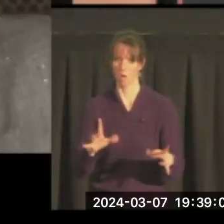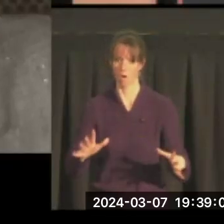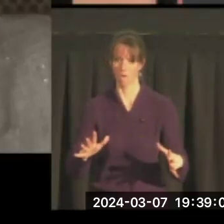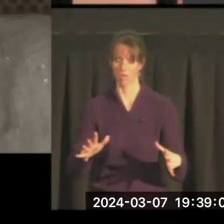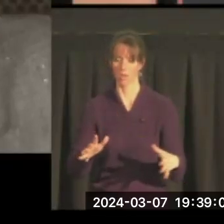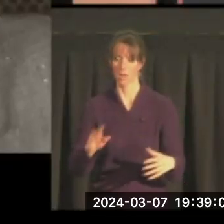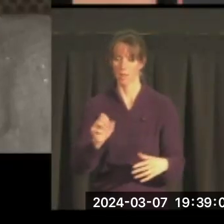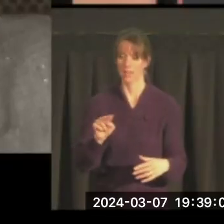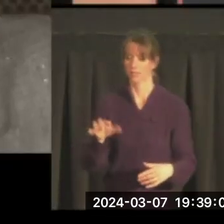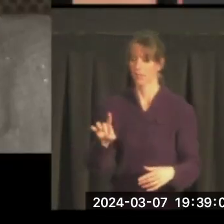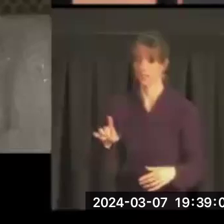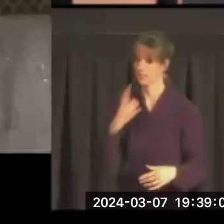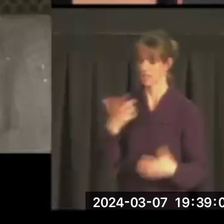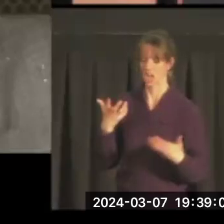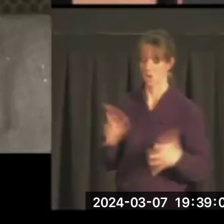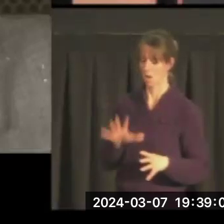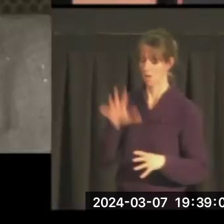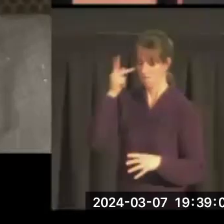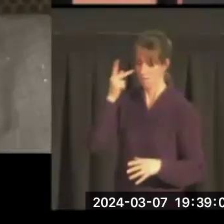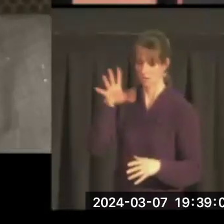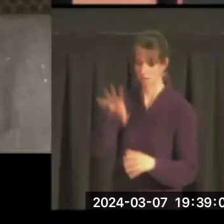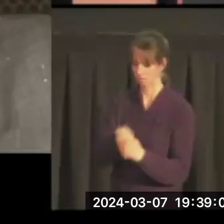almost said, I don't ever want to be in politics again.